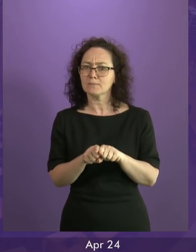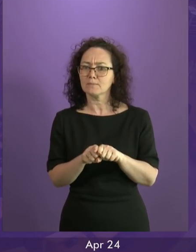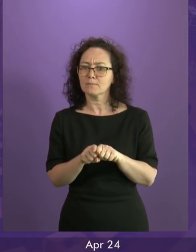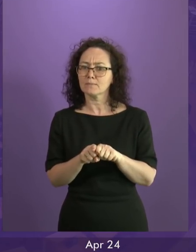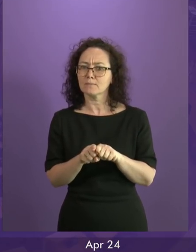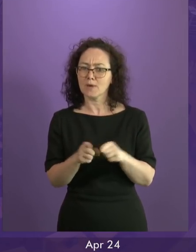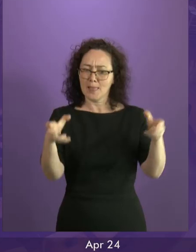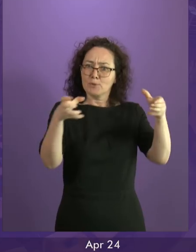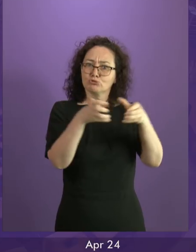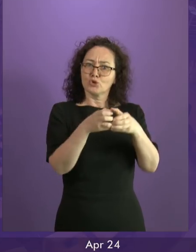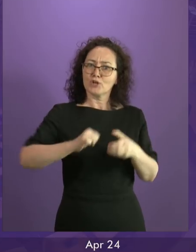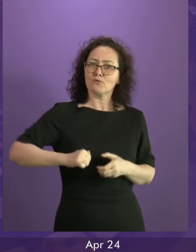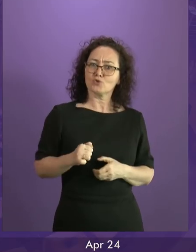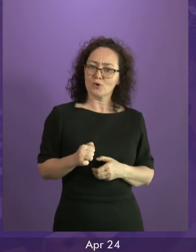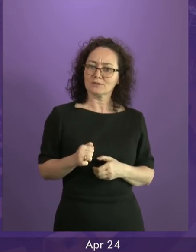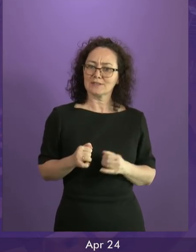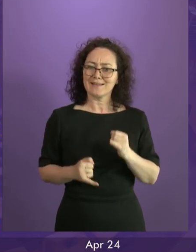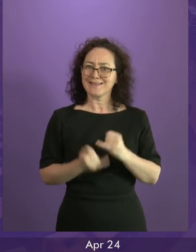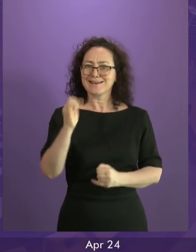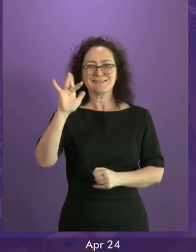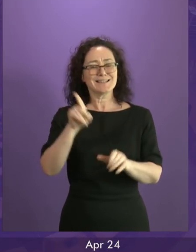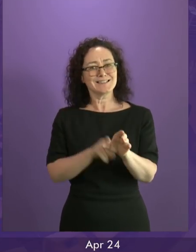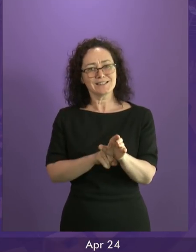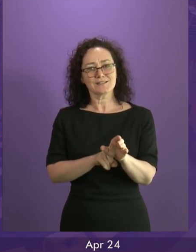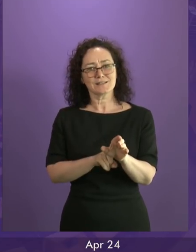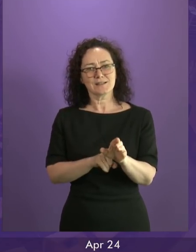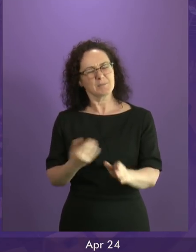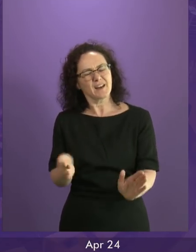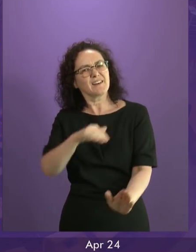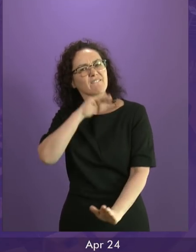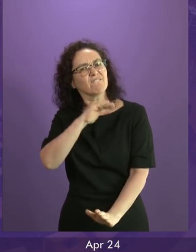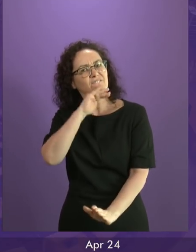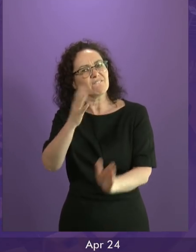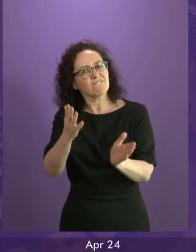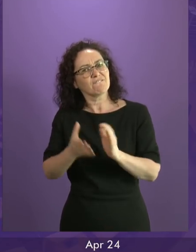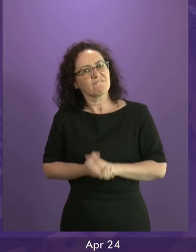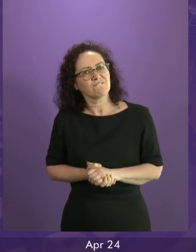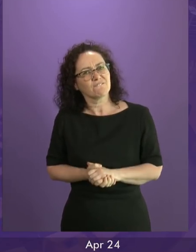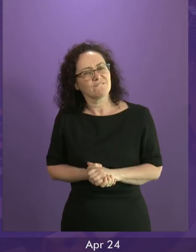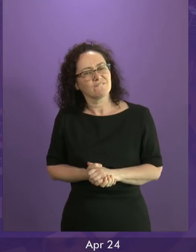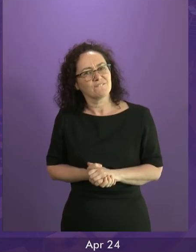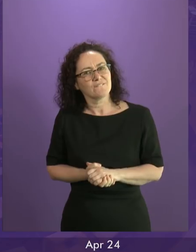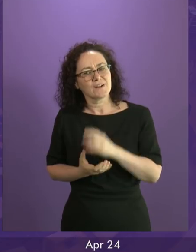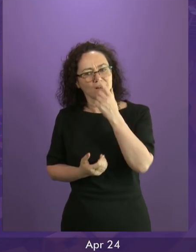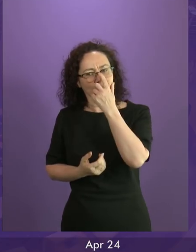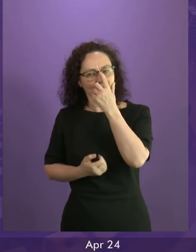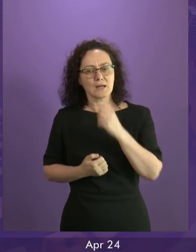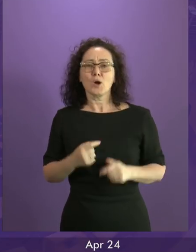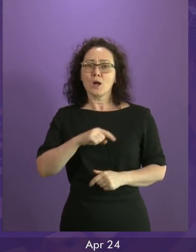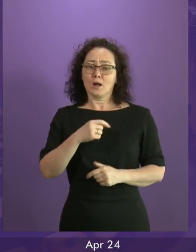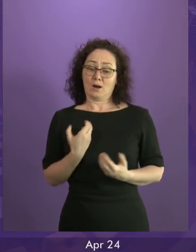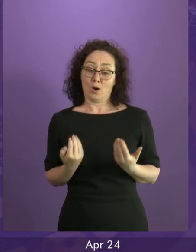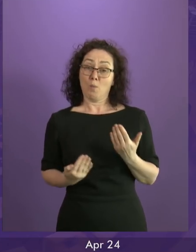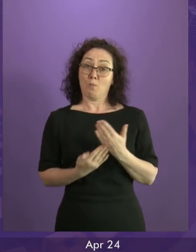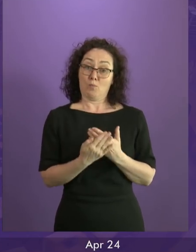the last decade of constitutional politics and division has been more than enough. For the majority of the parties here, we believe that by using the